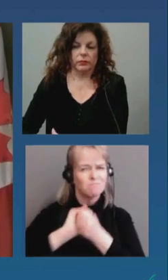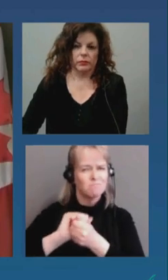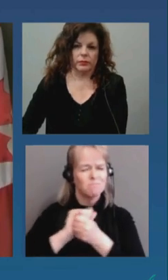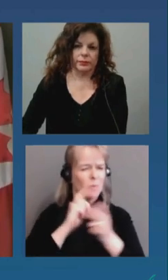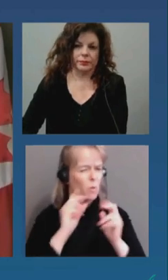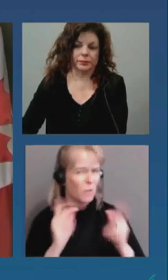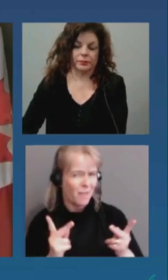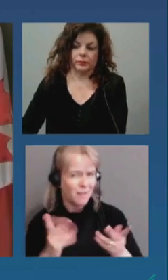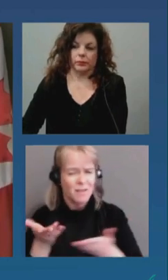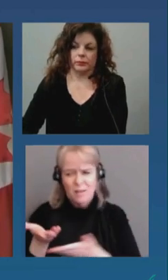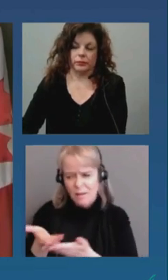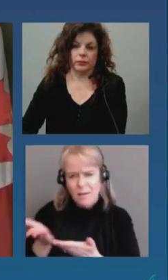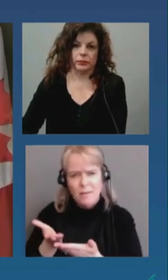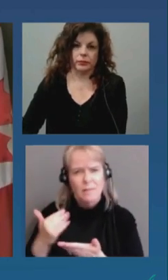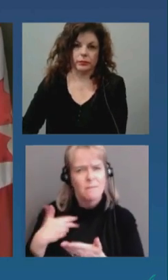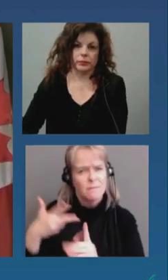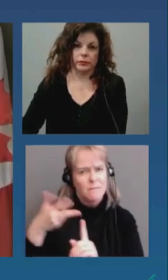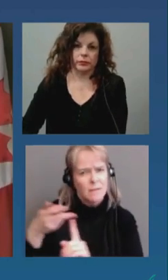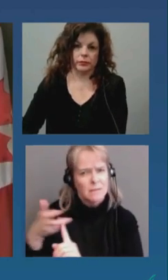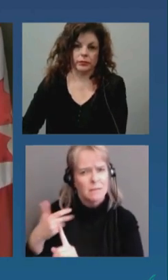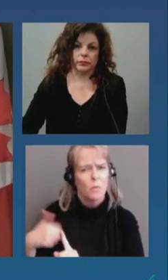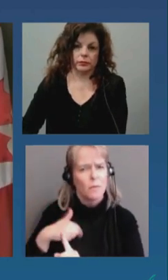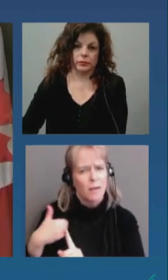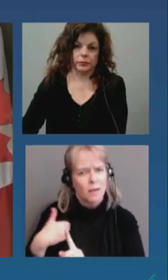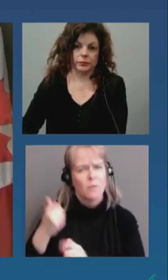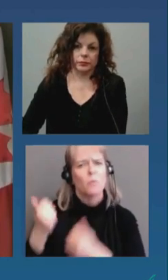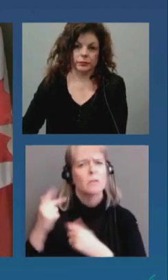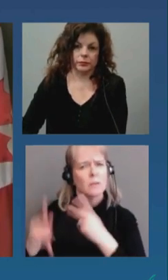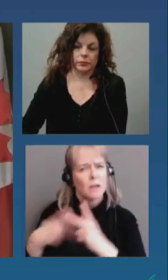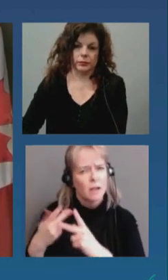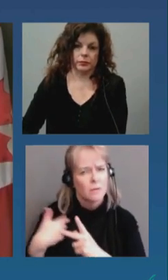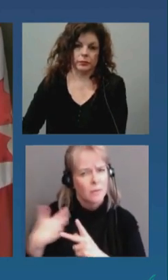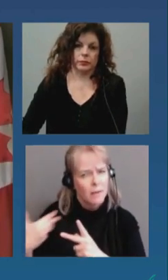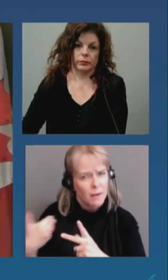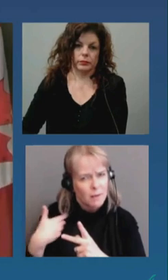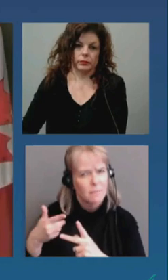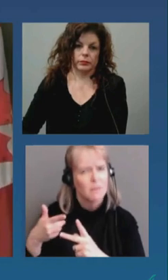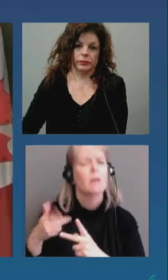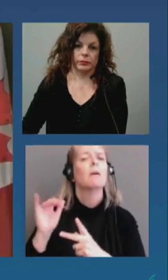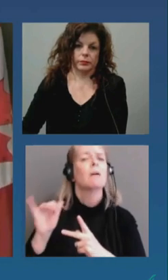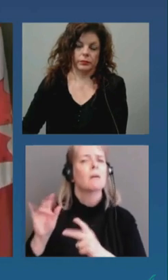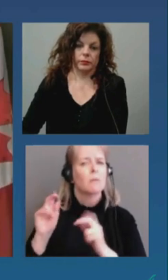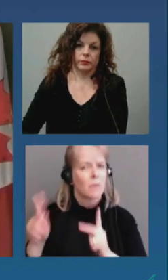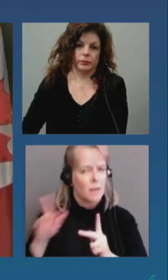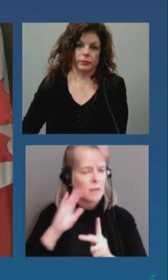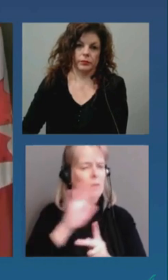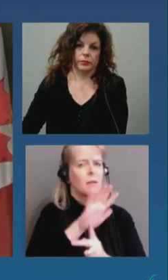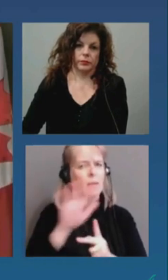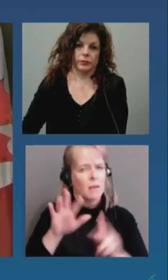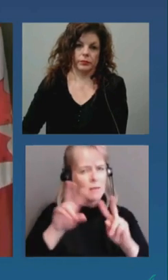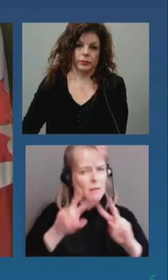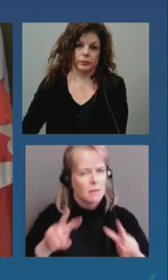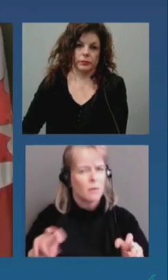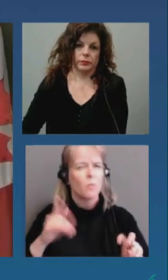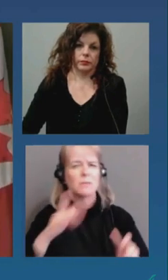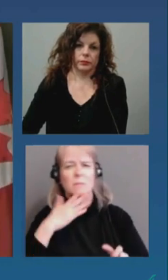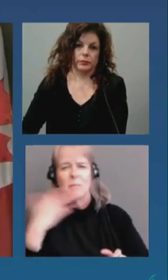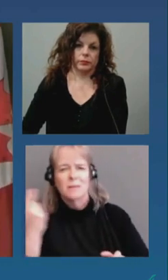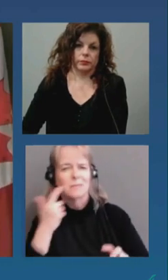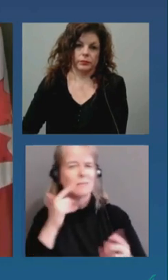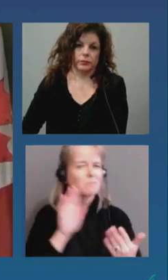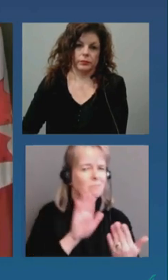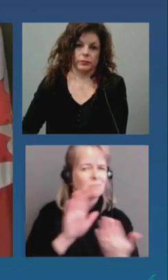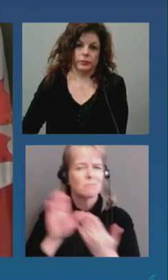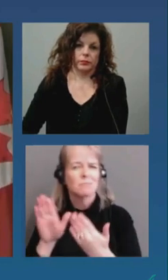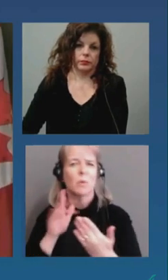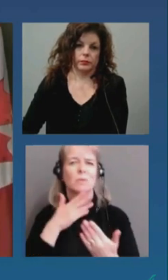priority groups we have to get to and that's what we've done since day one and a quarter of our population has been vaccinated and let me look at the the